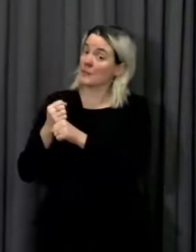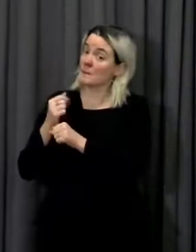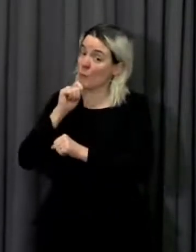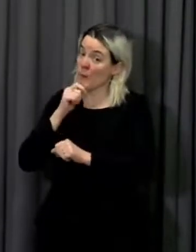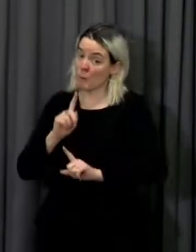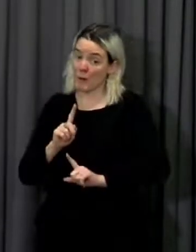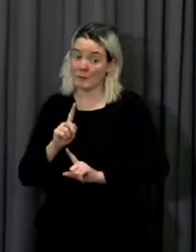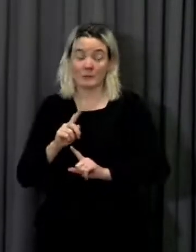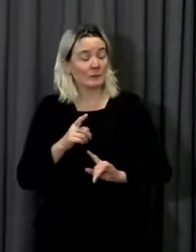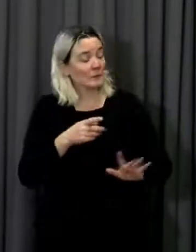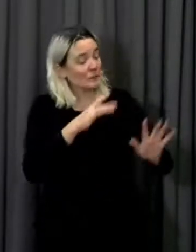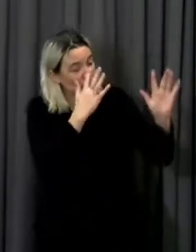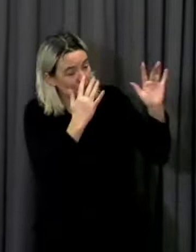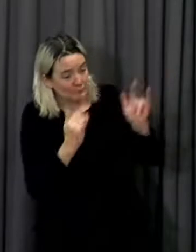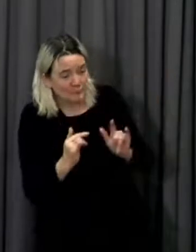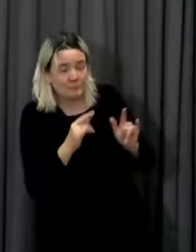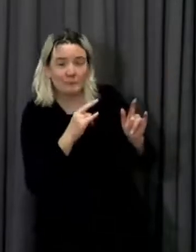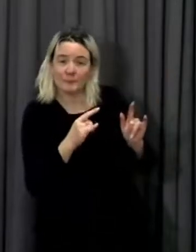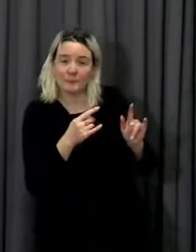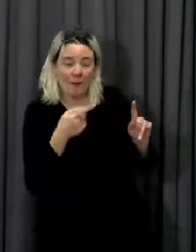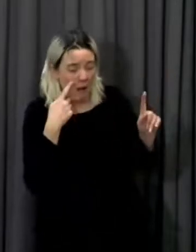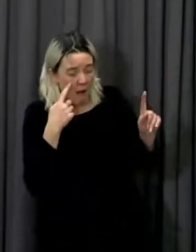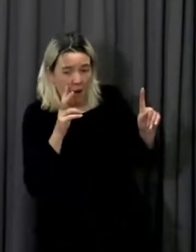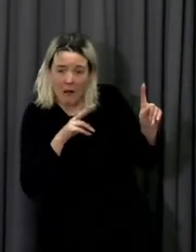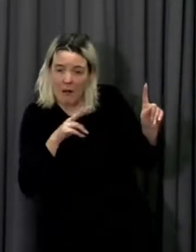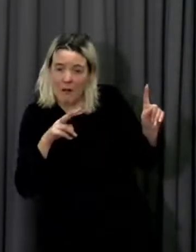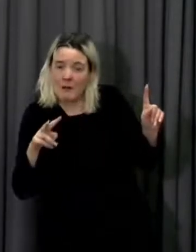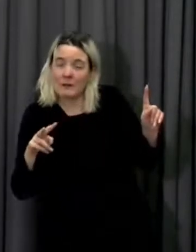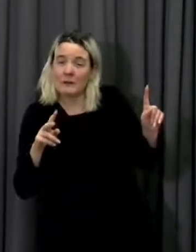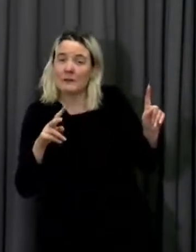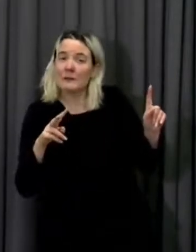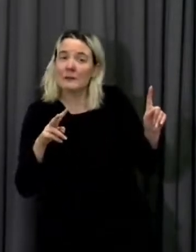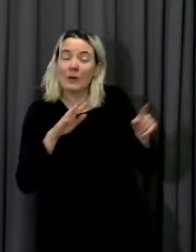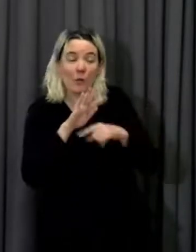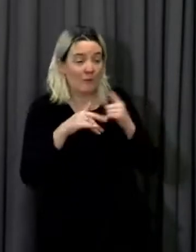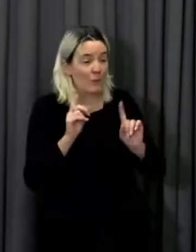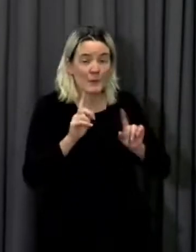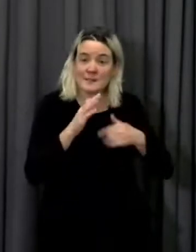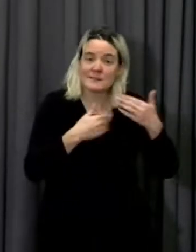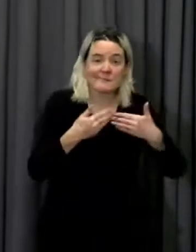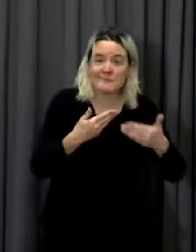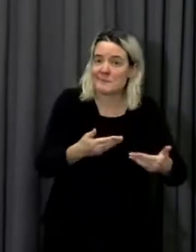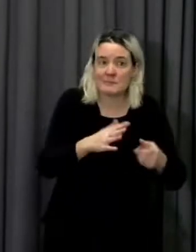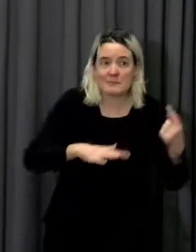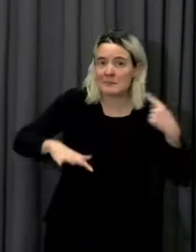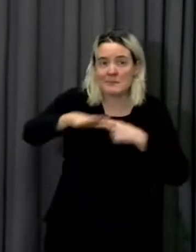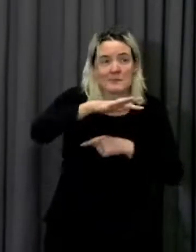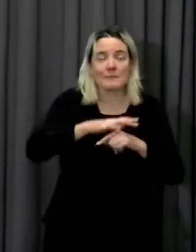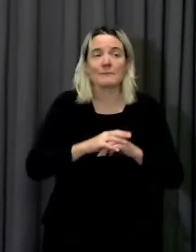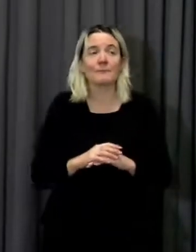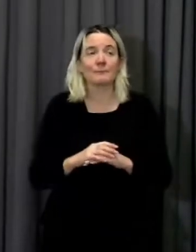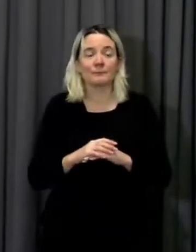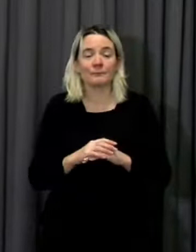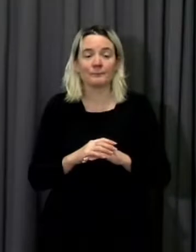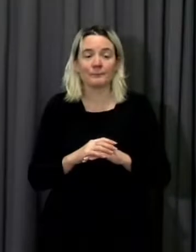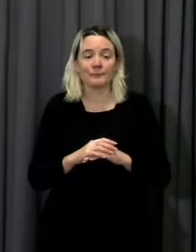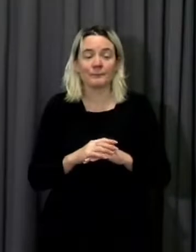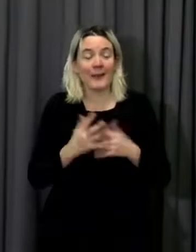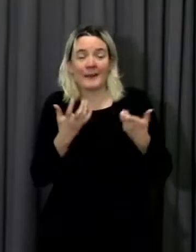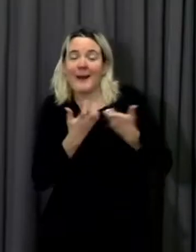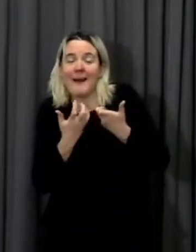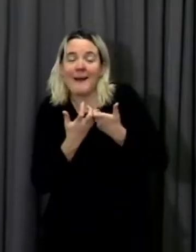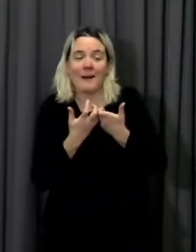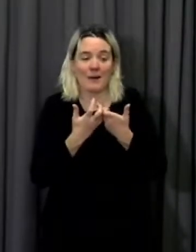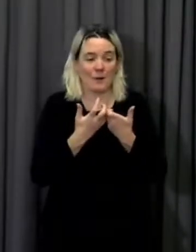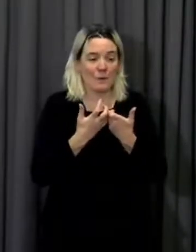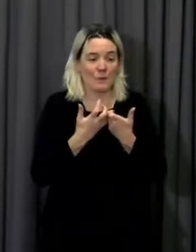is keeping a very strict eye on what is going on, on the way that